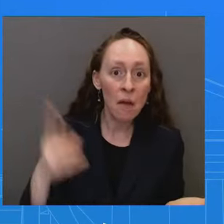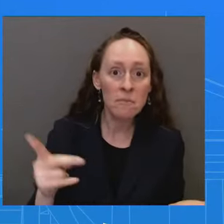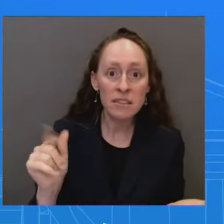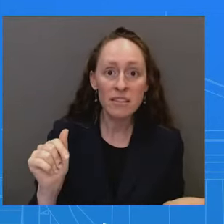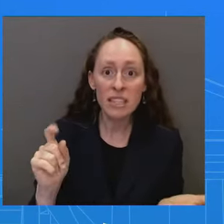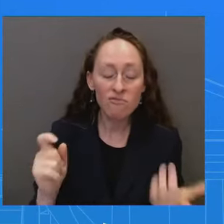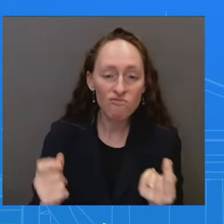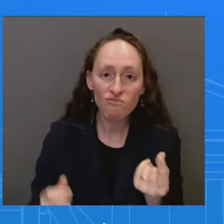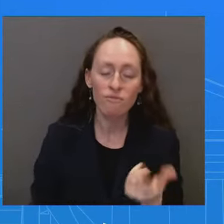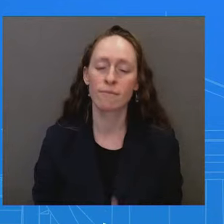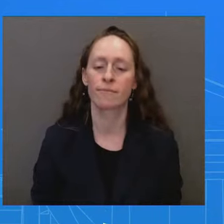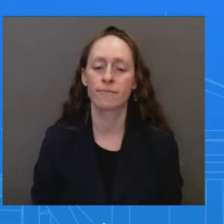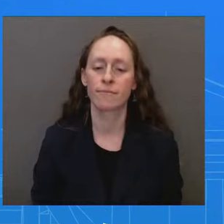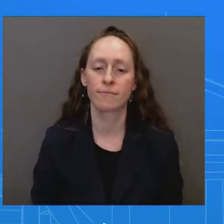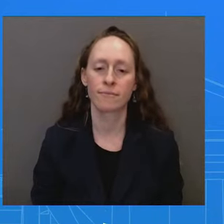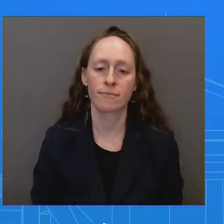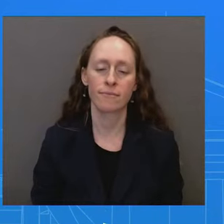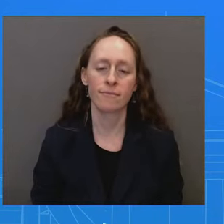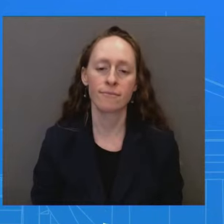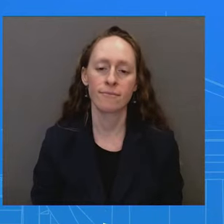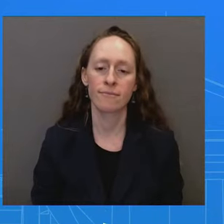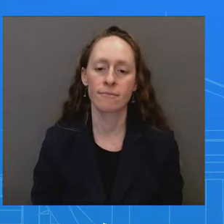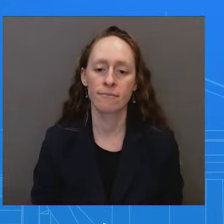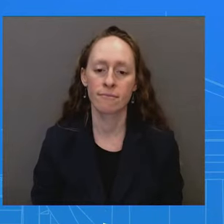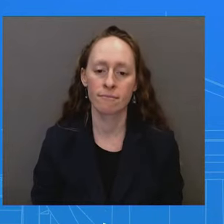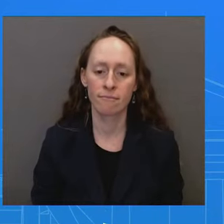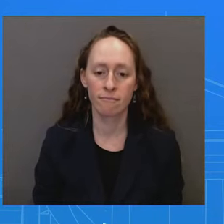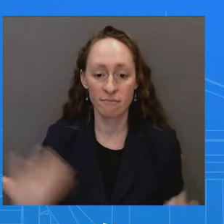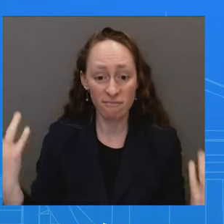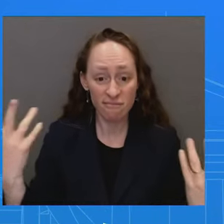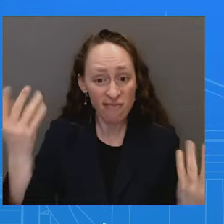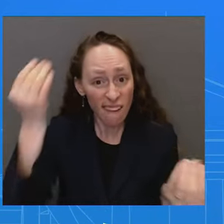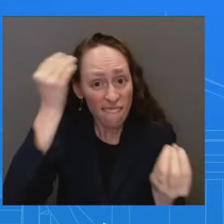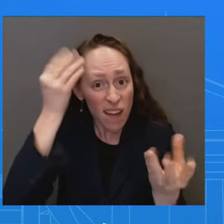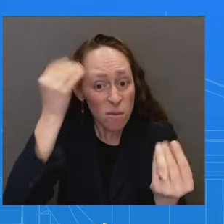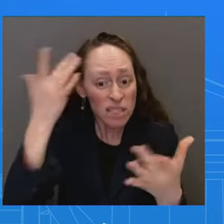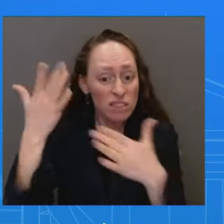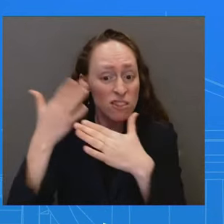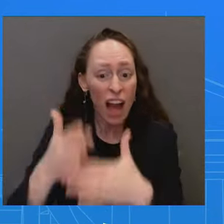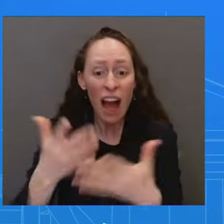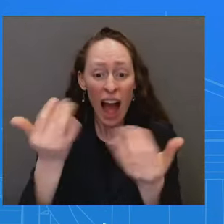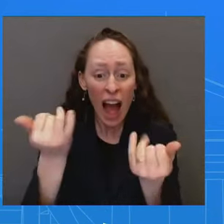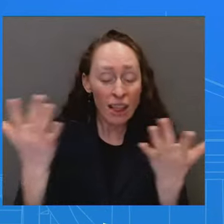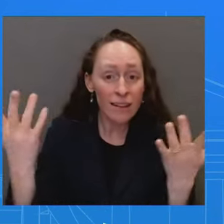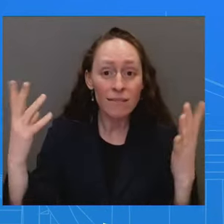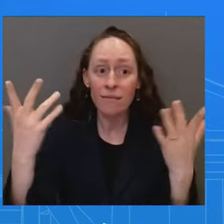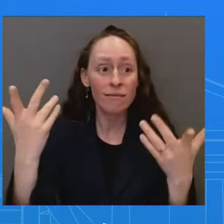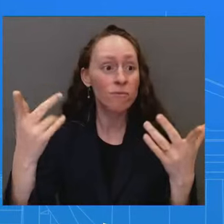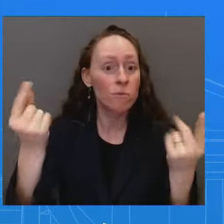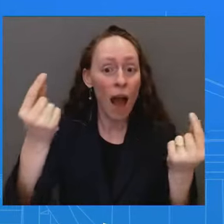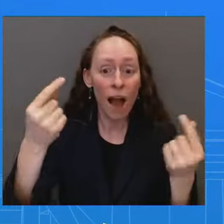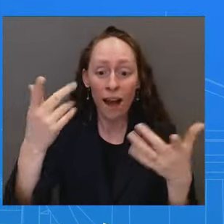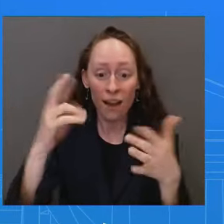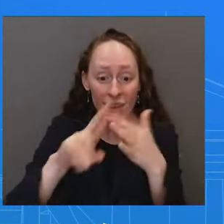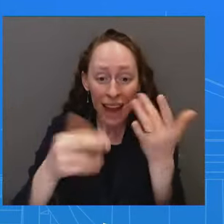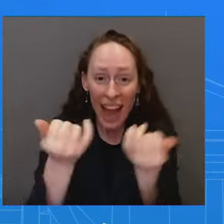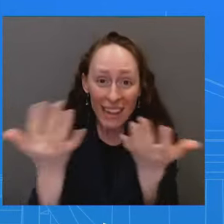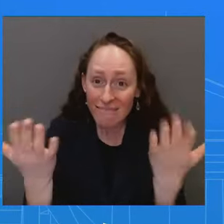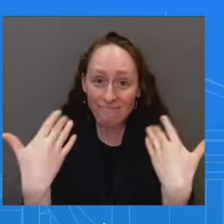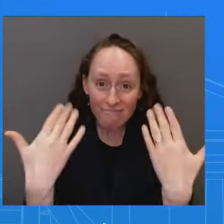limited information. so can you give us any They provide zero. Tangible results? Well, I think that this has led to the James helping you out here.